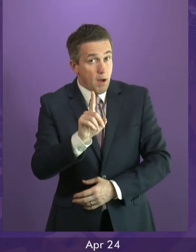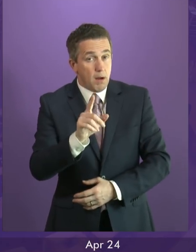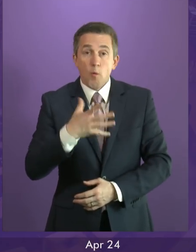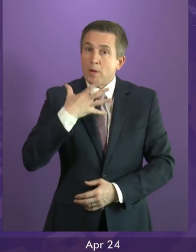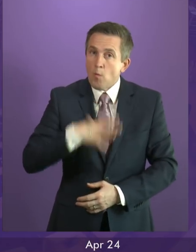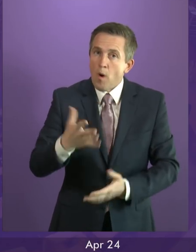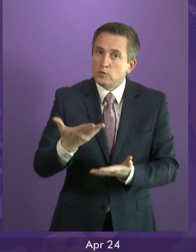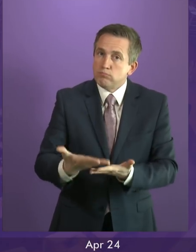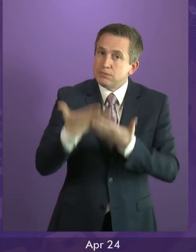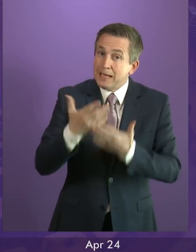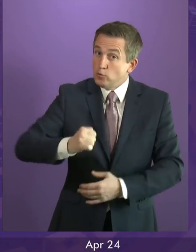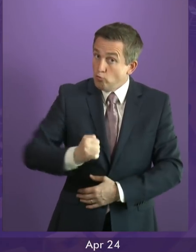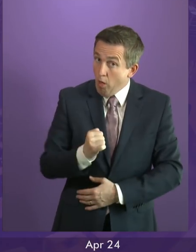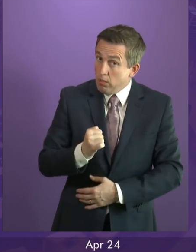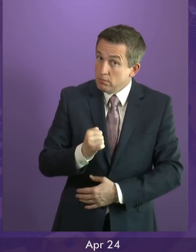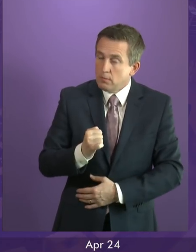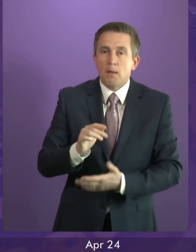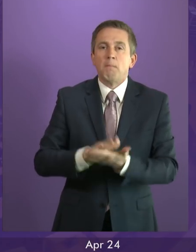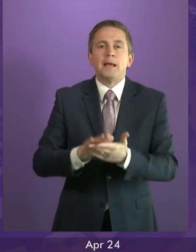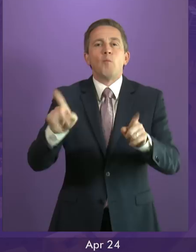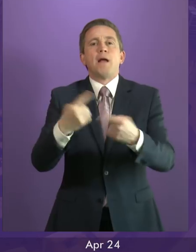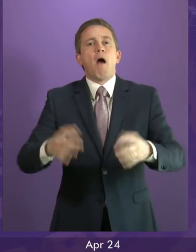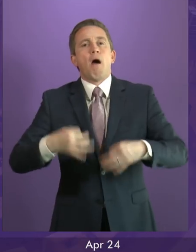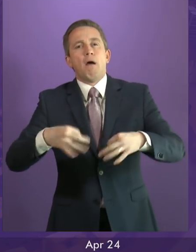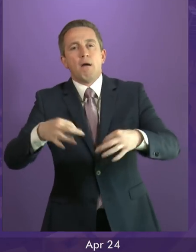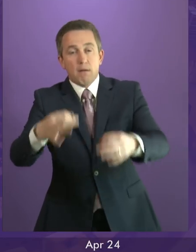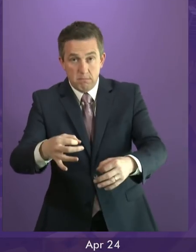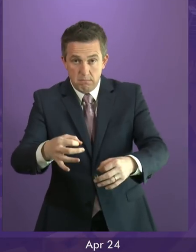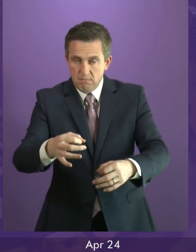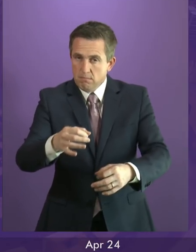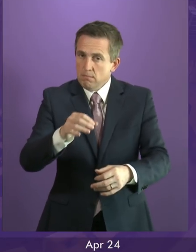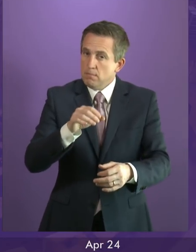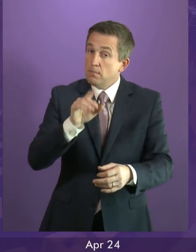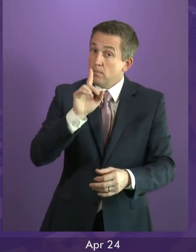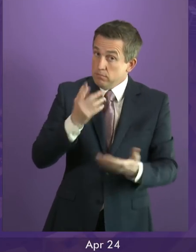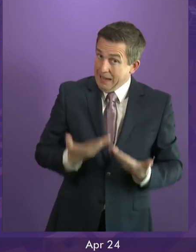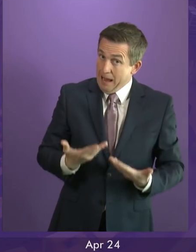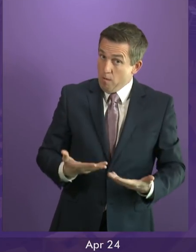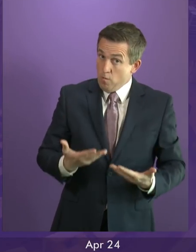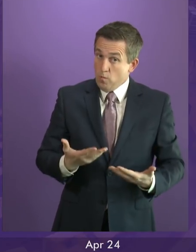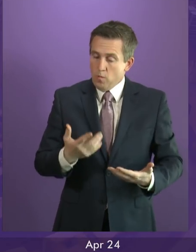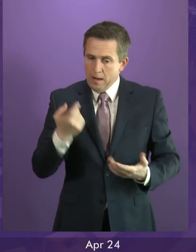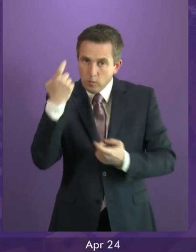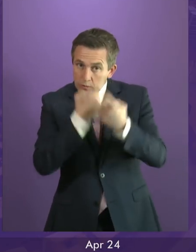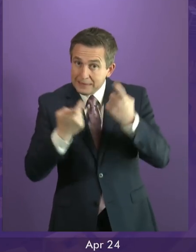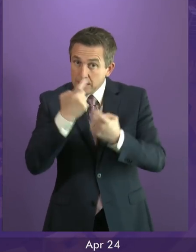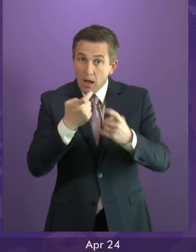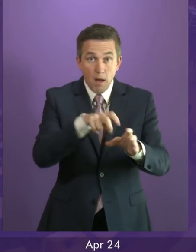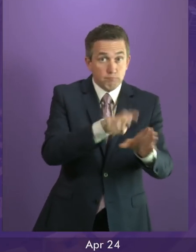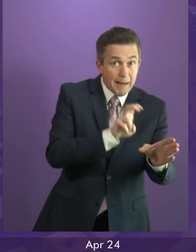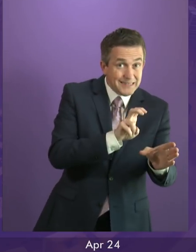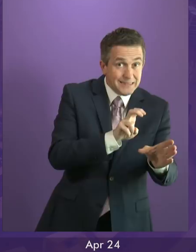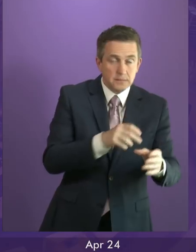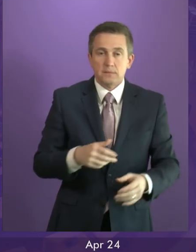interests, we cannot wait indefinitely. That is why I consider that a choice between Brexit and a future for Scotland as an